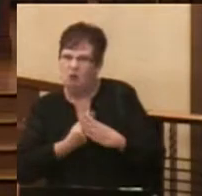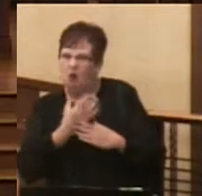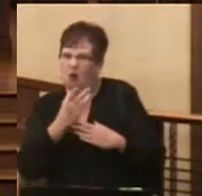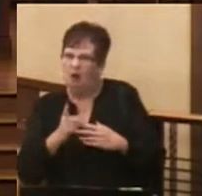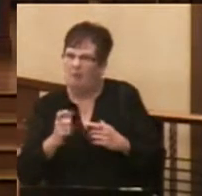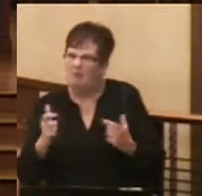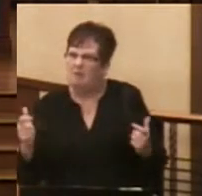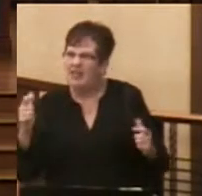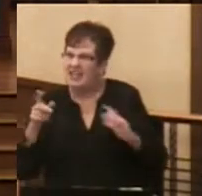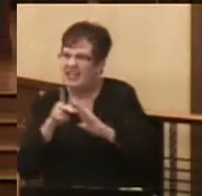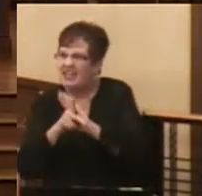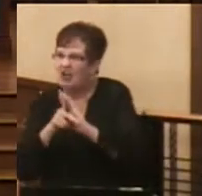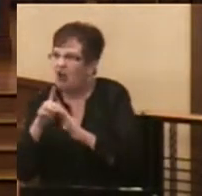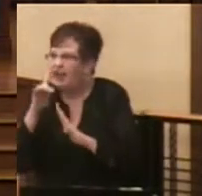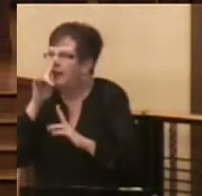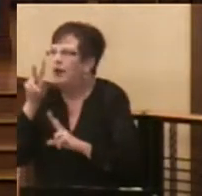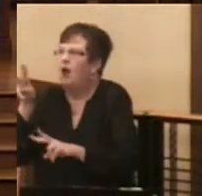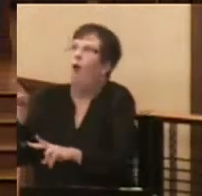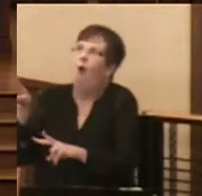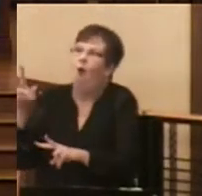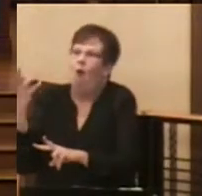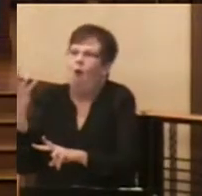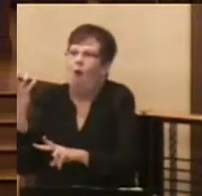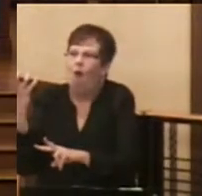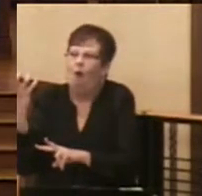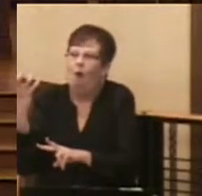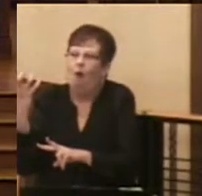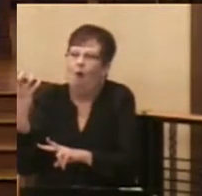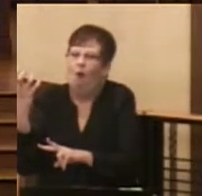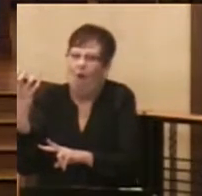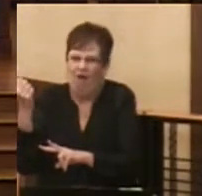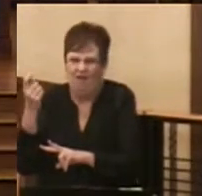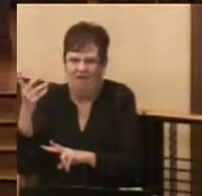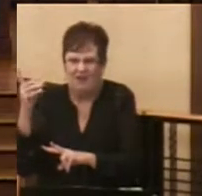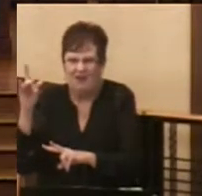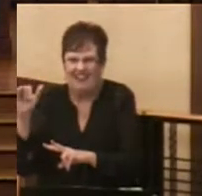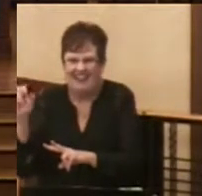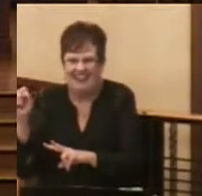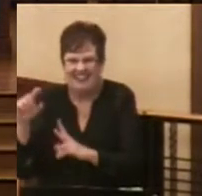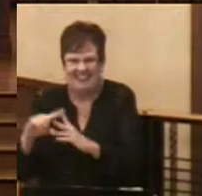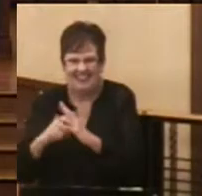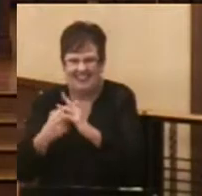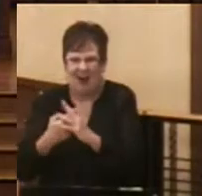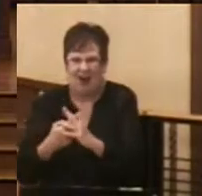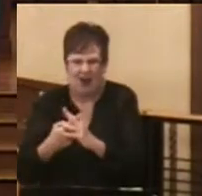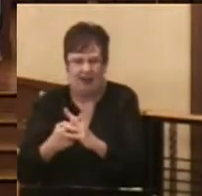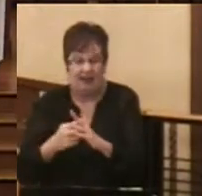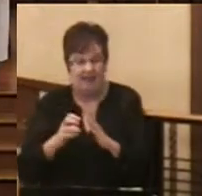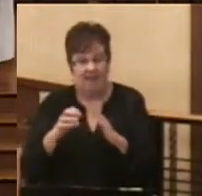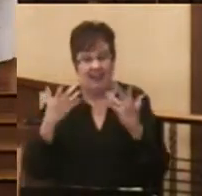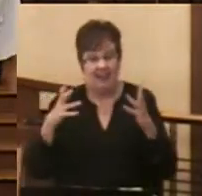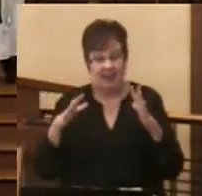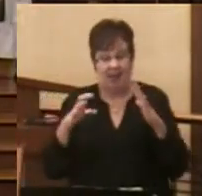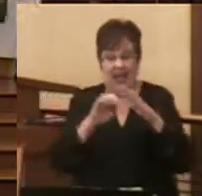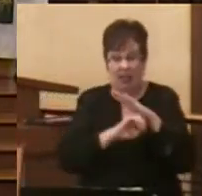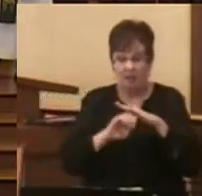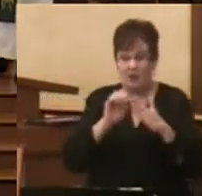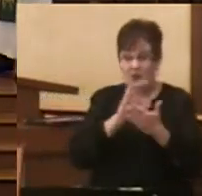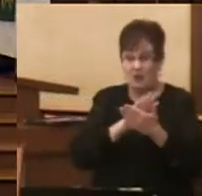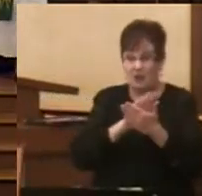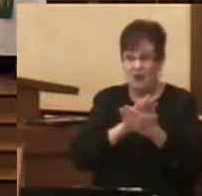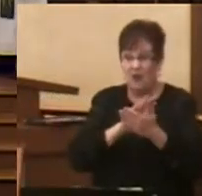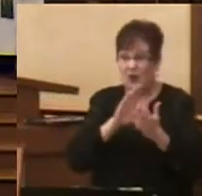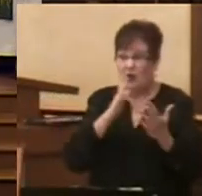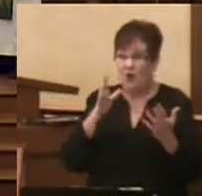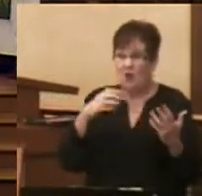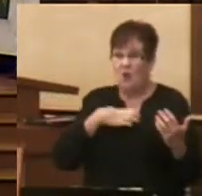big kindergartners who will start in just a few days. And if they were in elementary school, they probably wished they had already